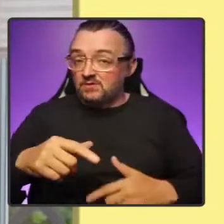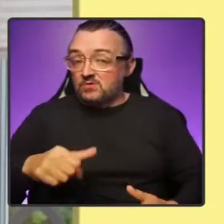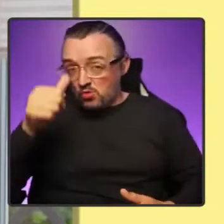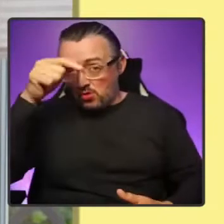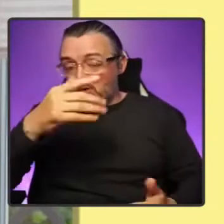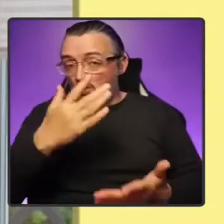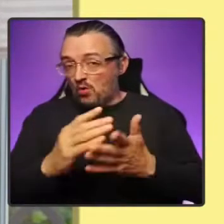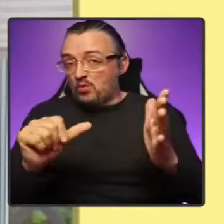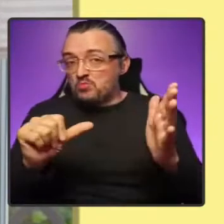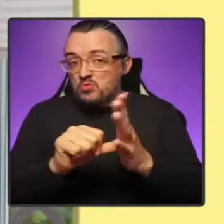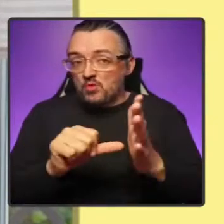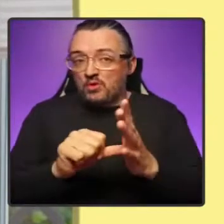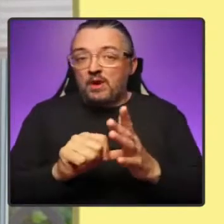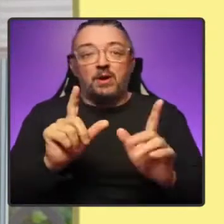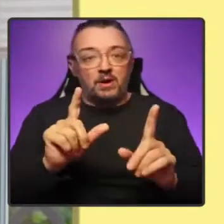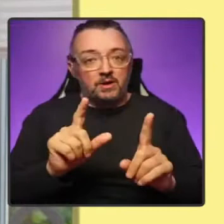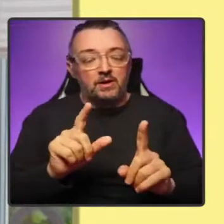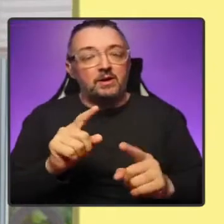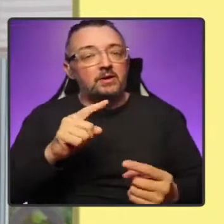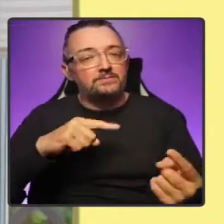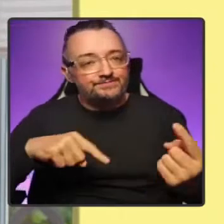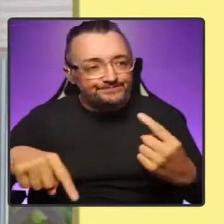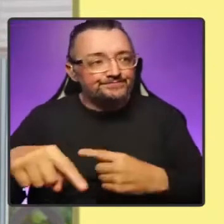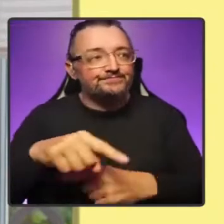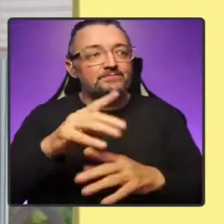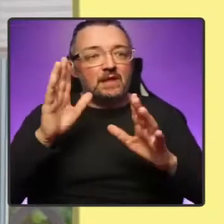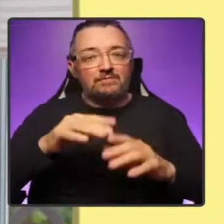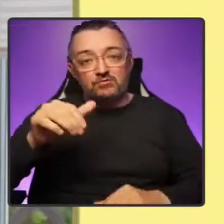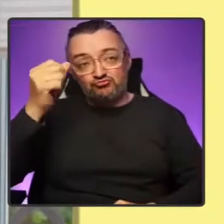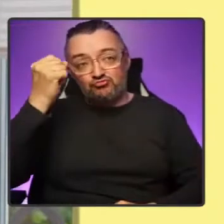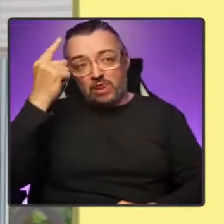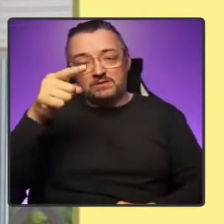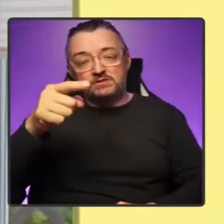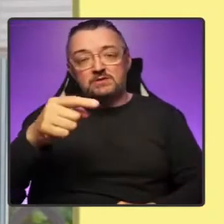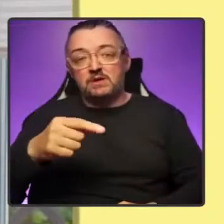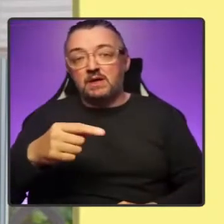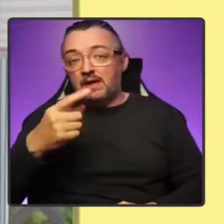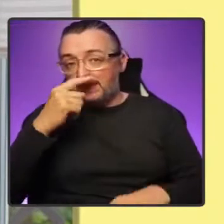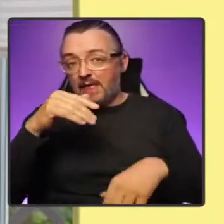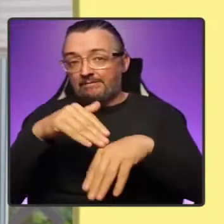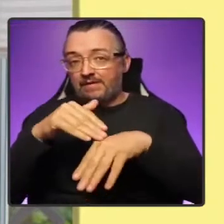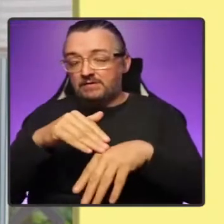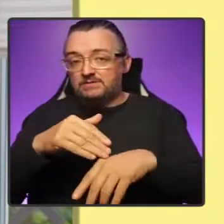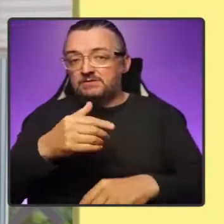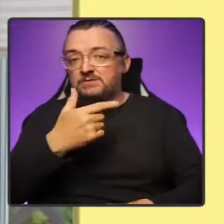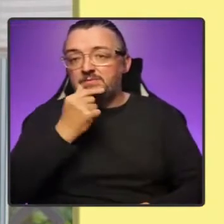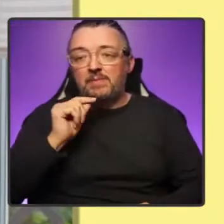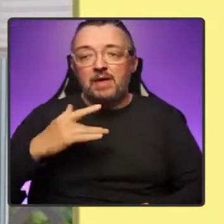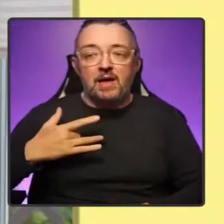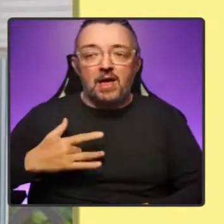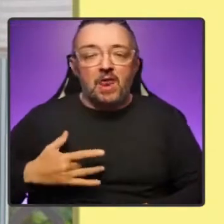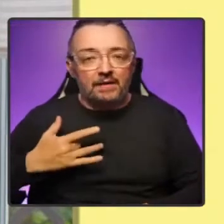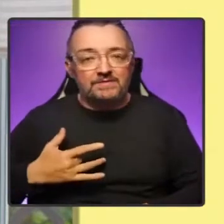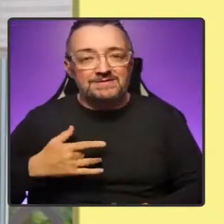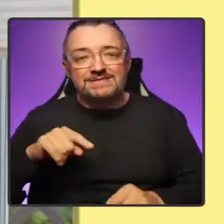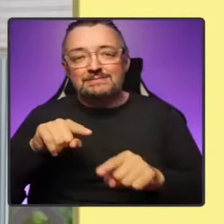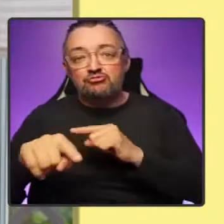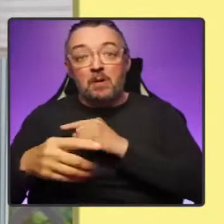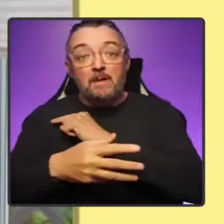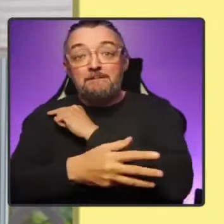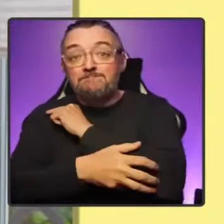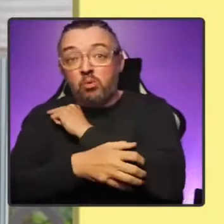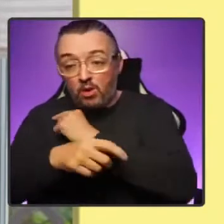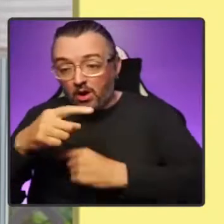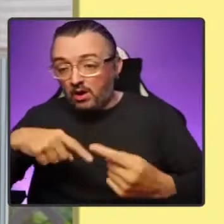should underestimate the impact on lives, particularly the lives of the world's poorest, if we fail to meet that